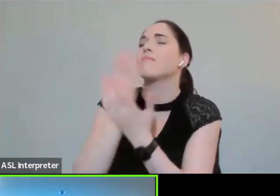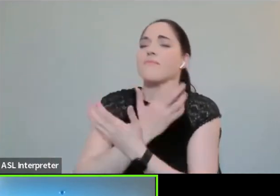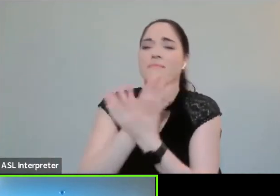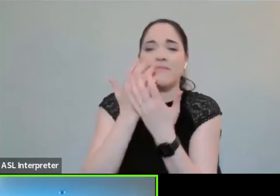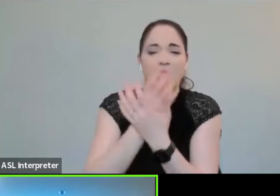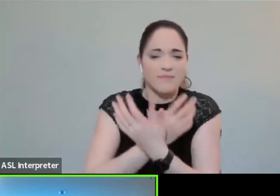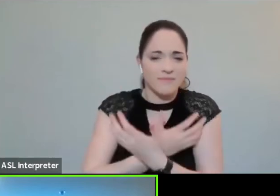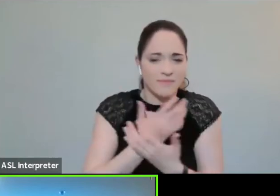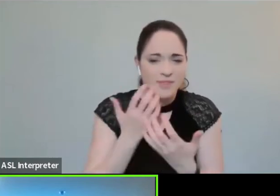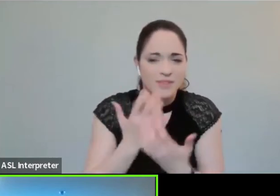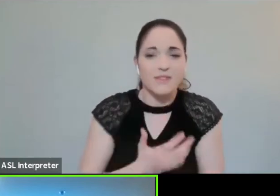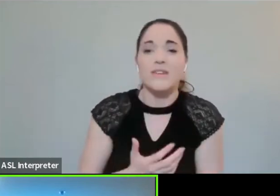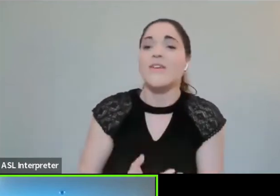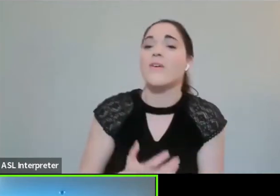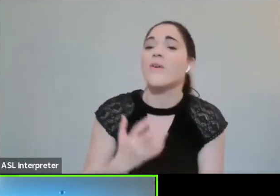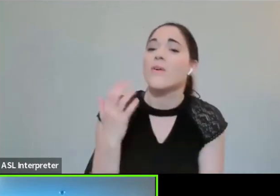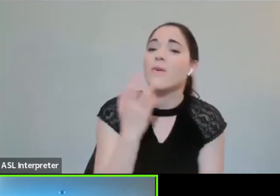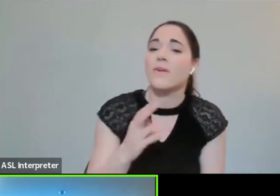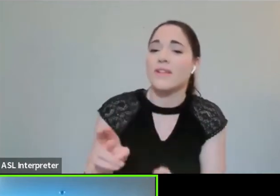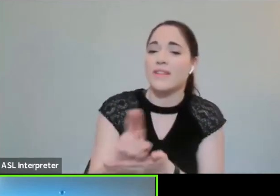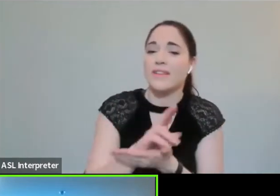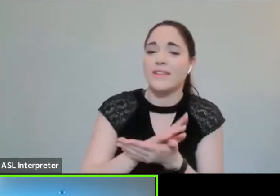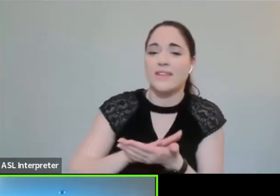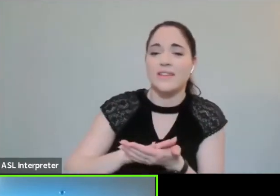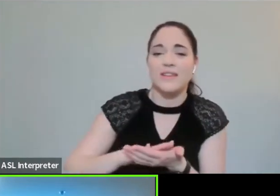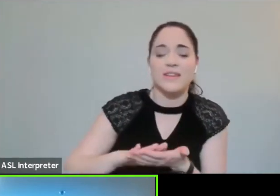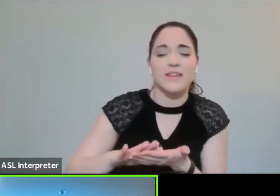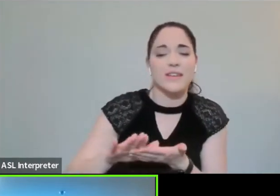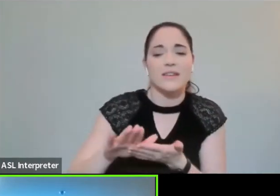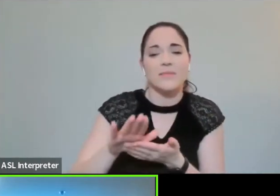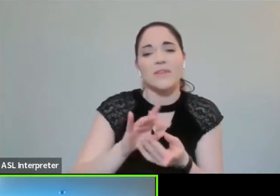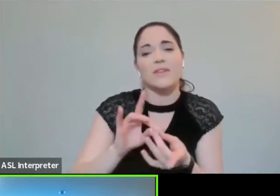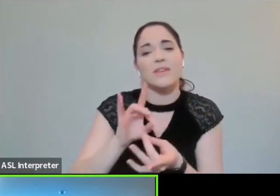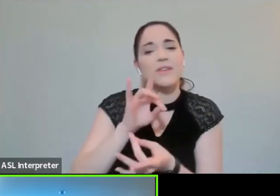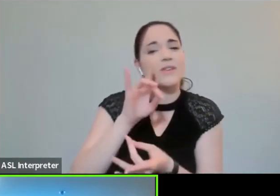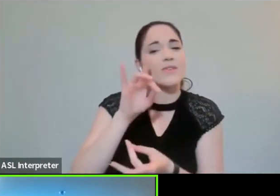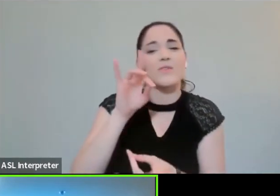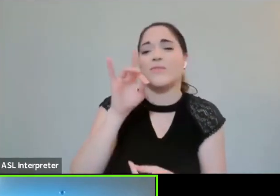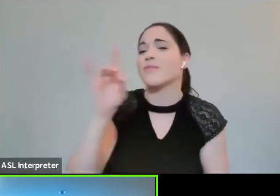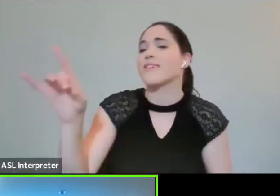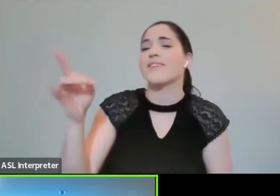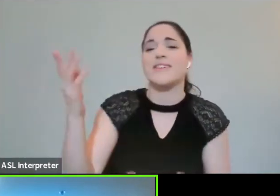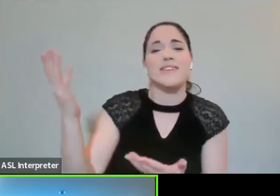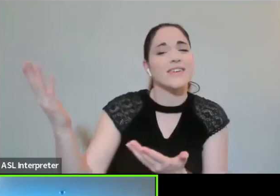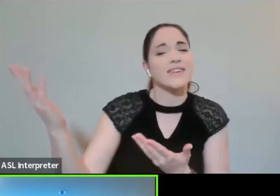Holy Spirit Come